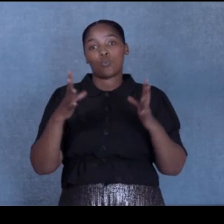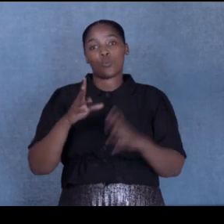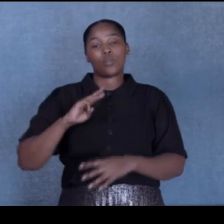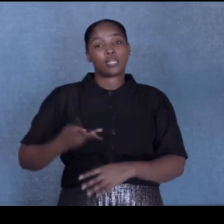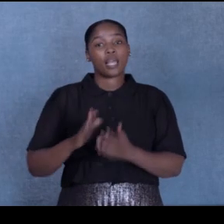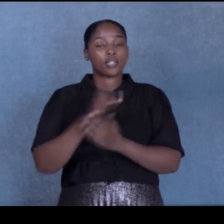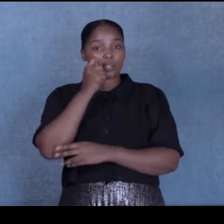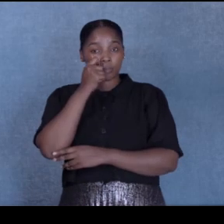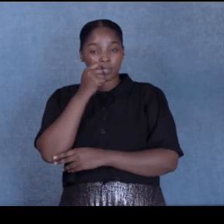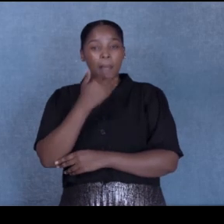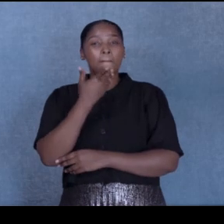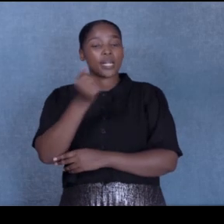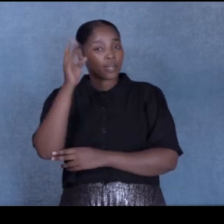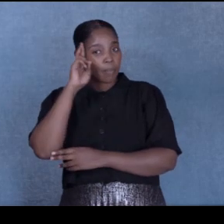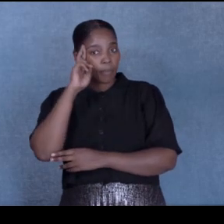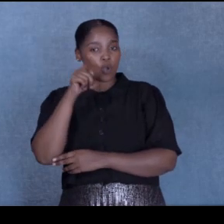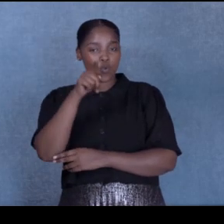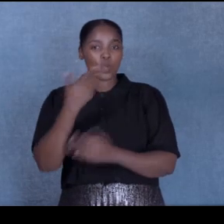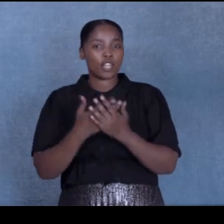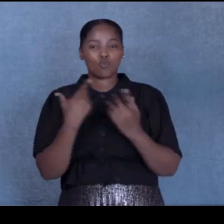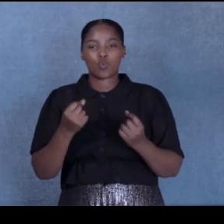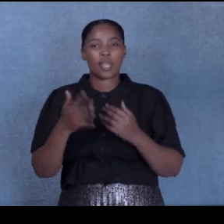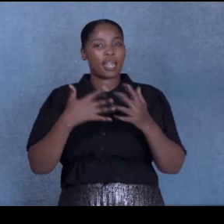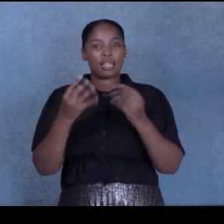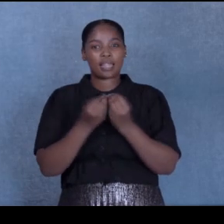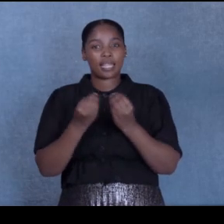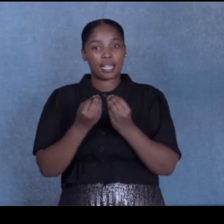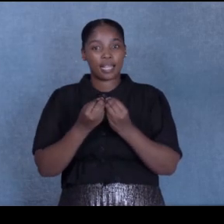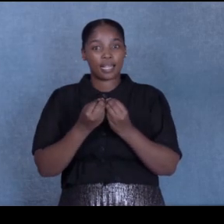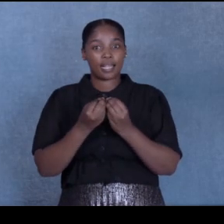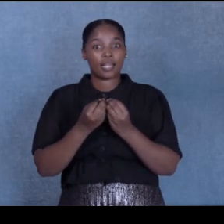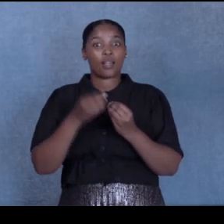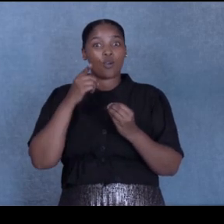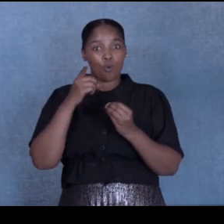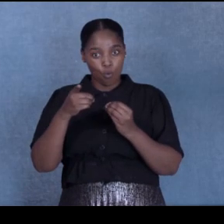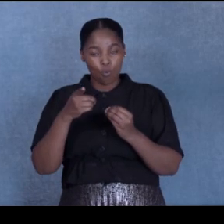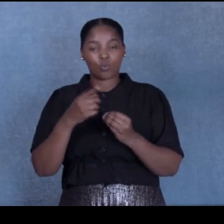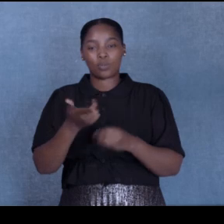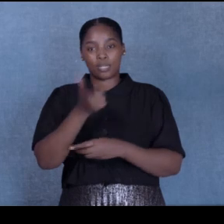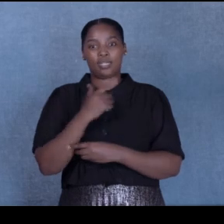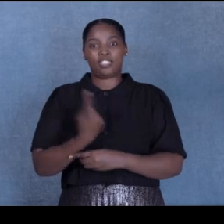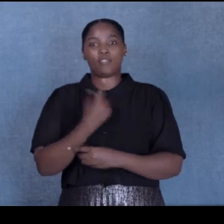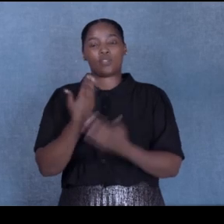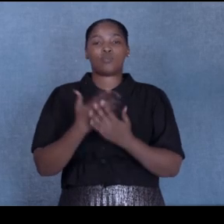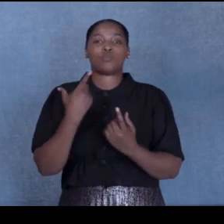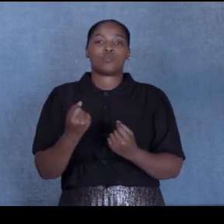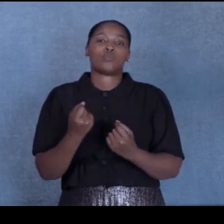remember that you can do anything you put your mind to. Bye. Auf Wiedersehen.